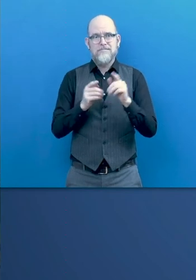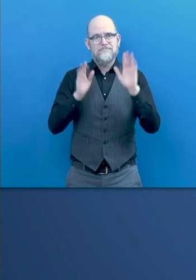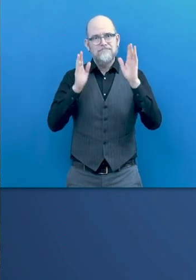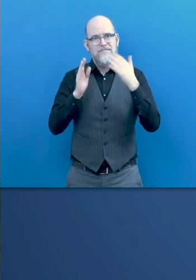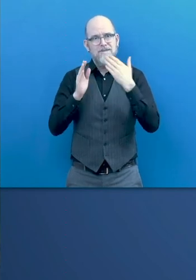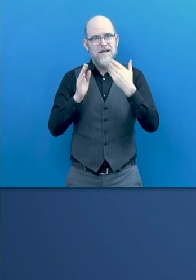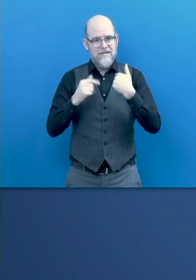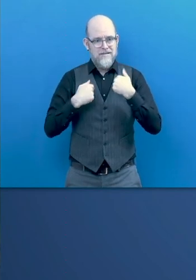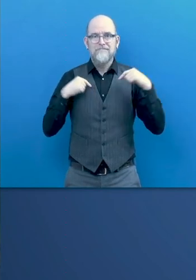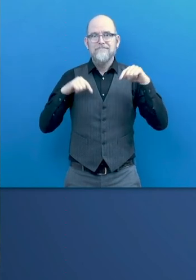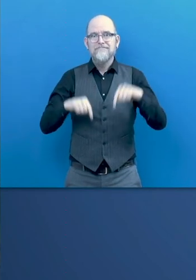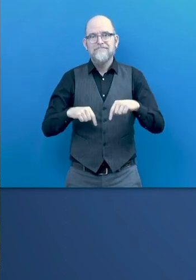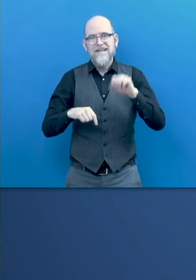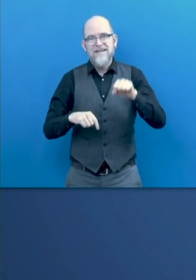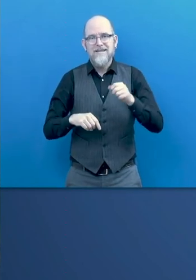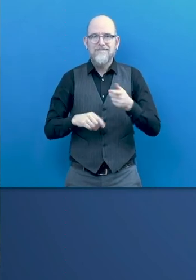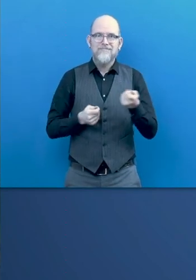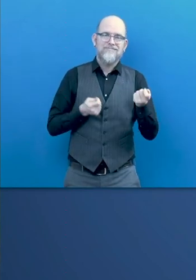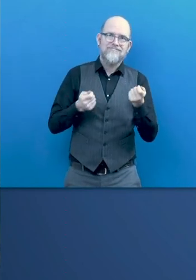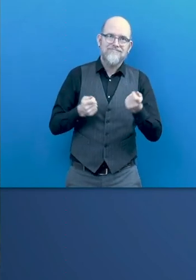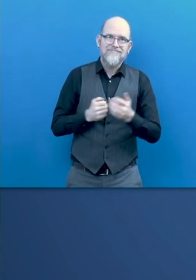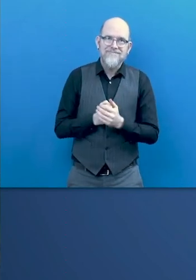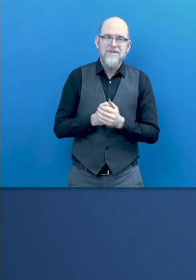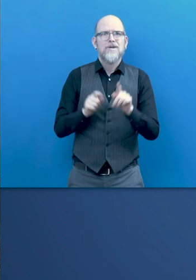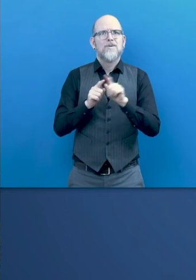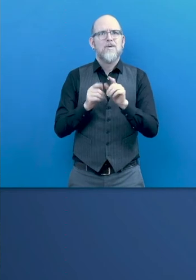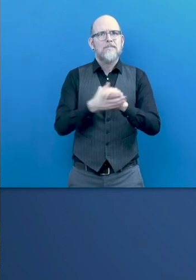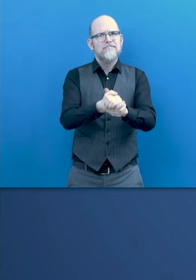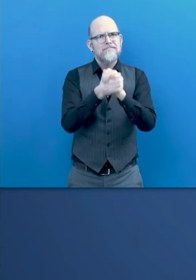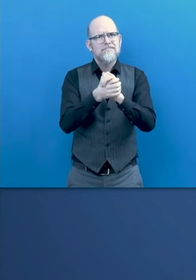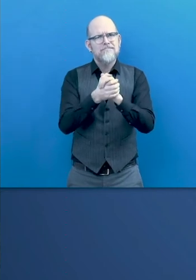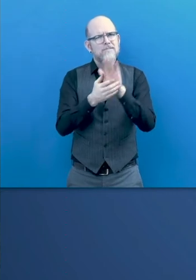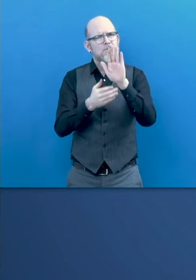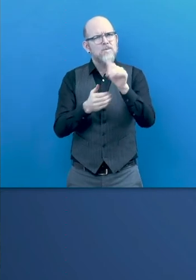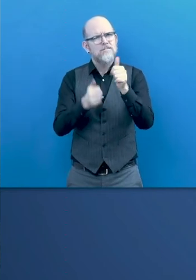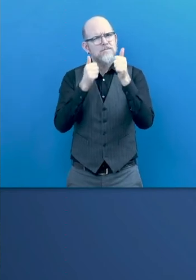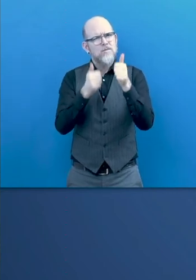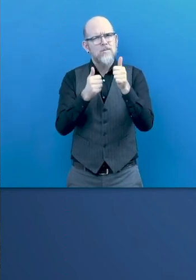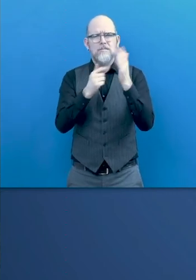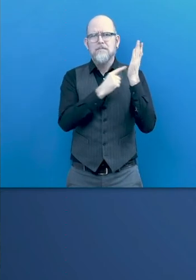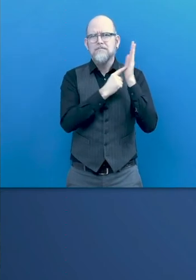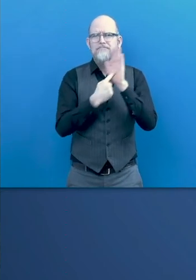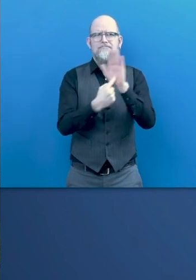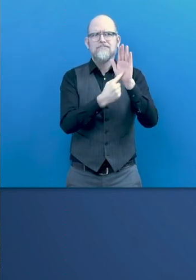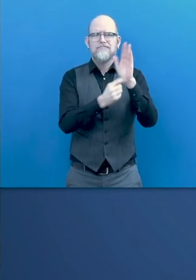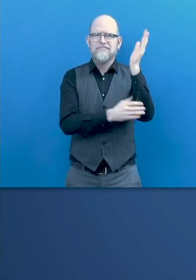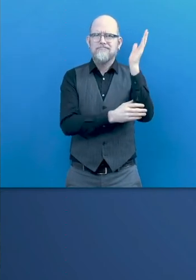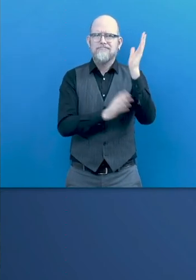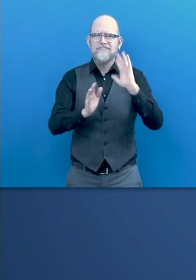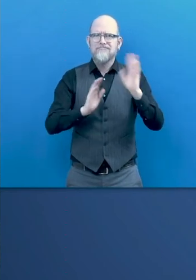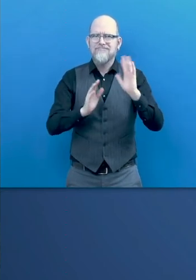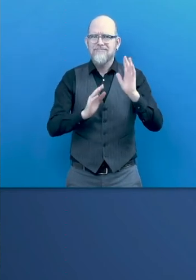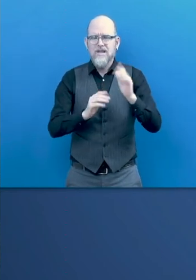thank you for the invitation and congratulations for your excellent presentation and